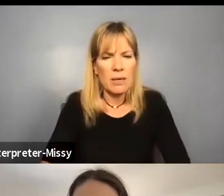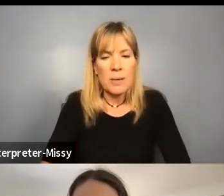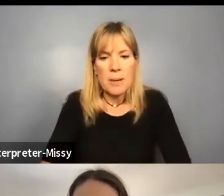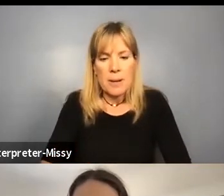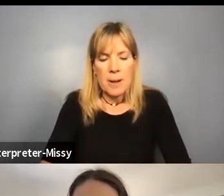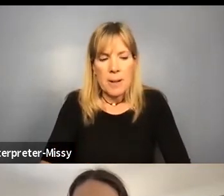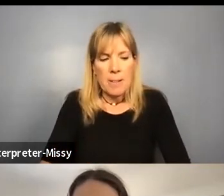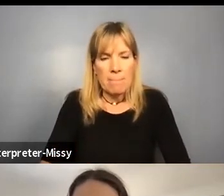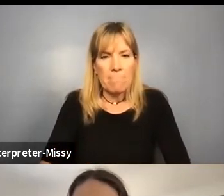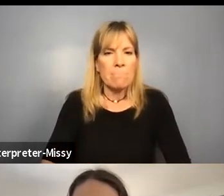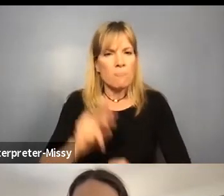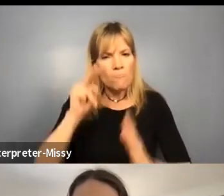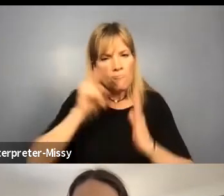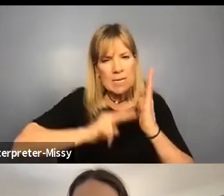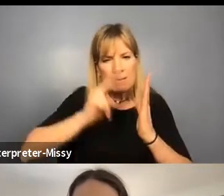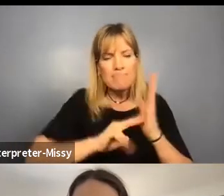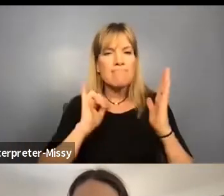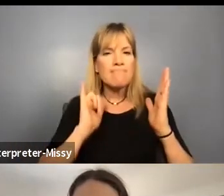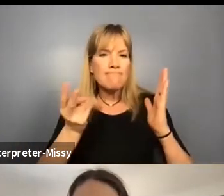Let's see.